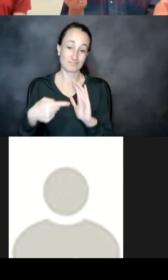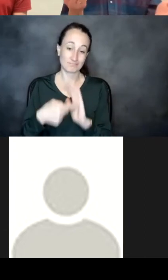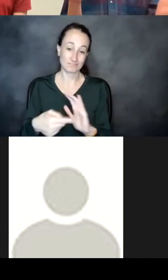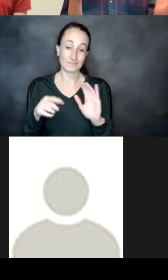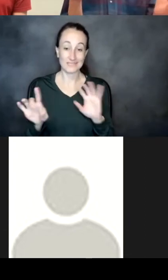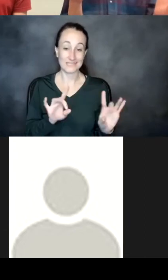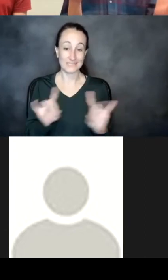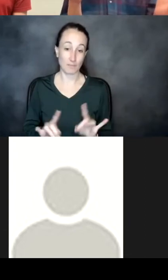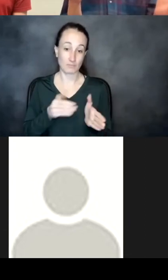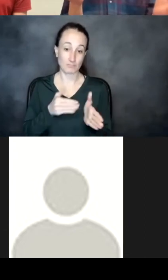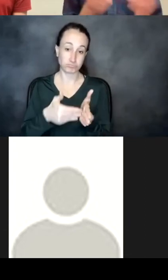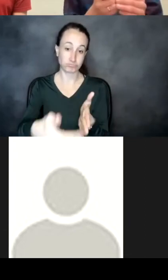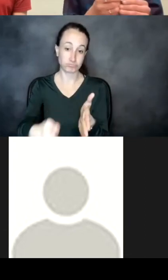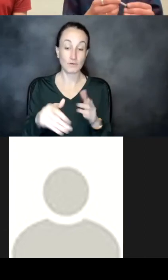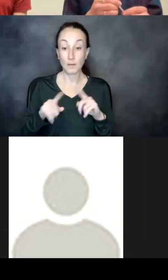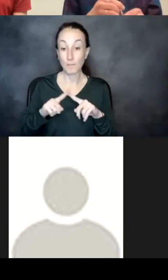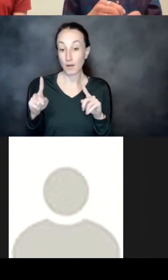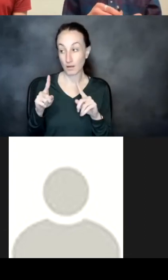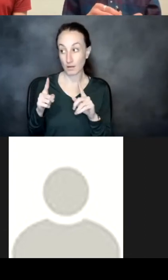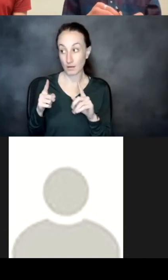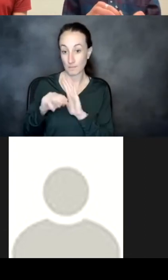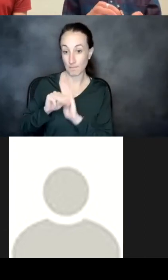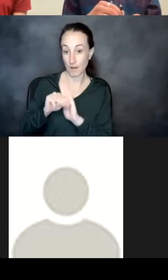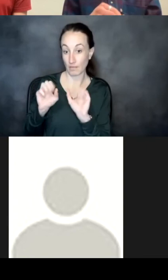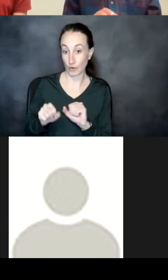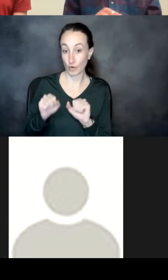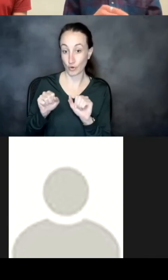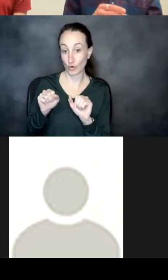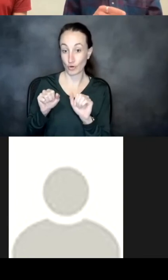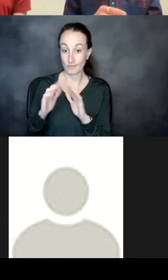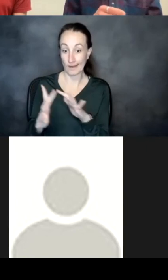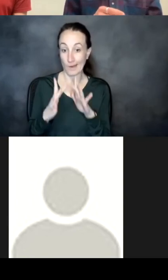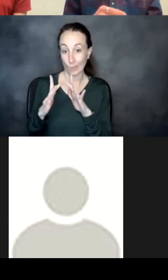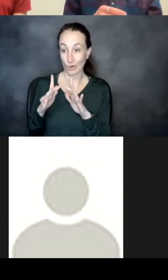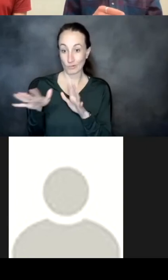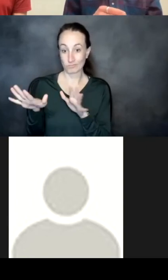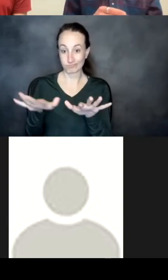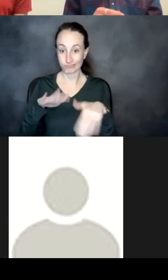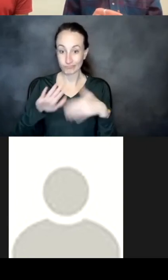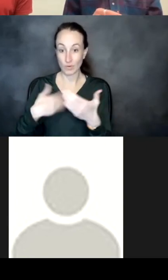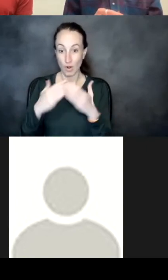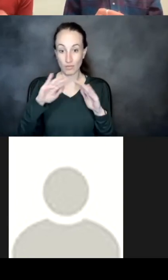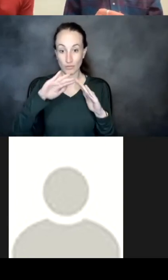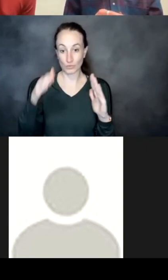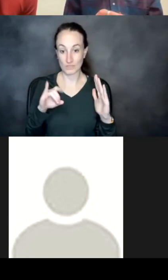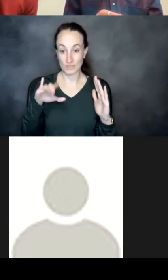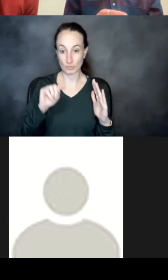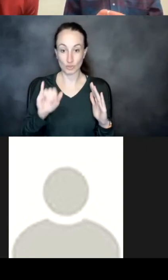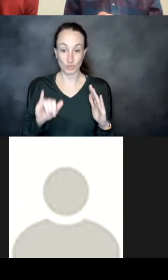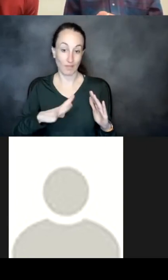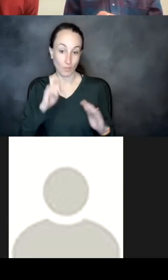network that could model maybe those distributions would be really cool cool cool thanks